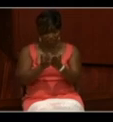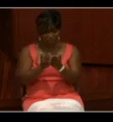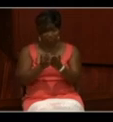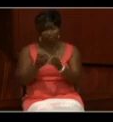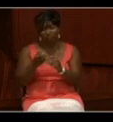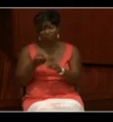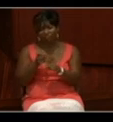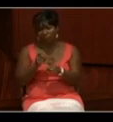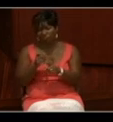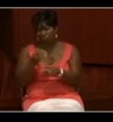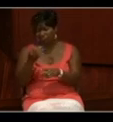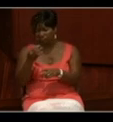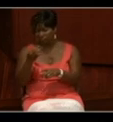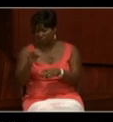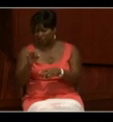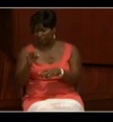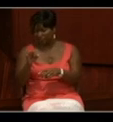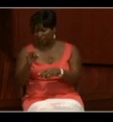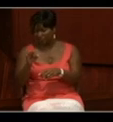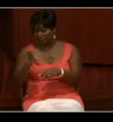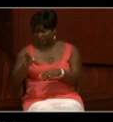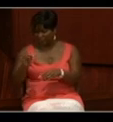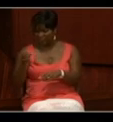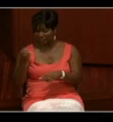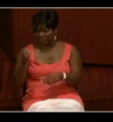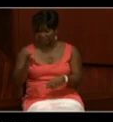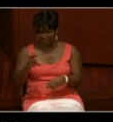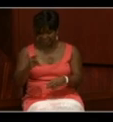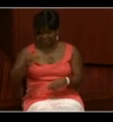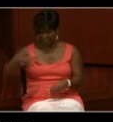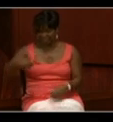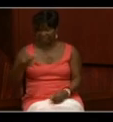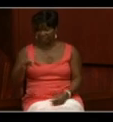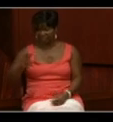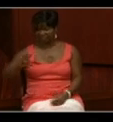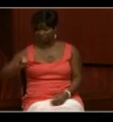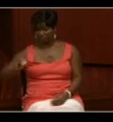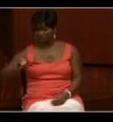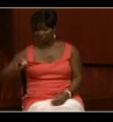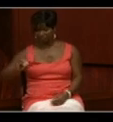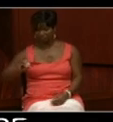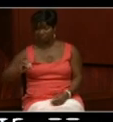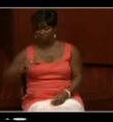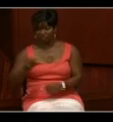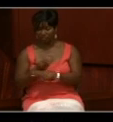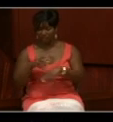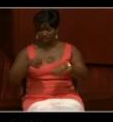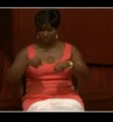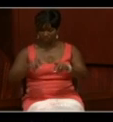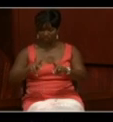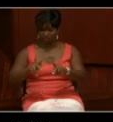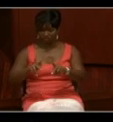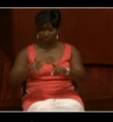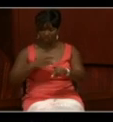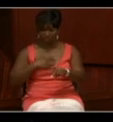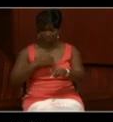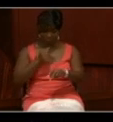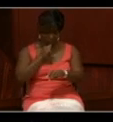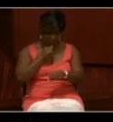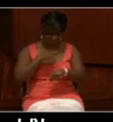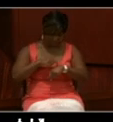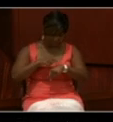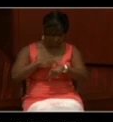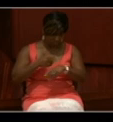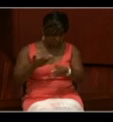1916 and later to 1940. I took the opportunity in my own private time